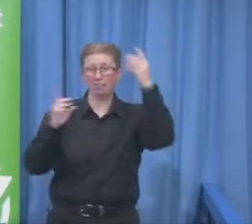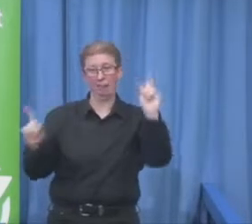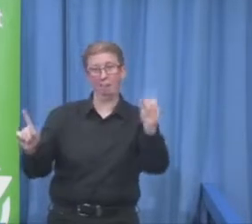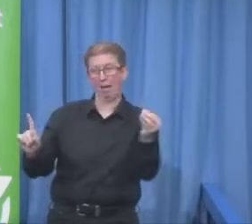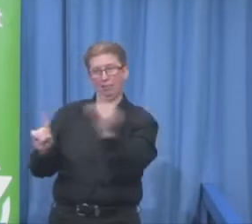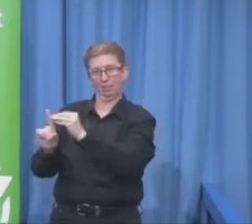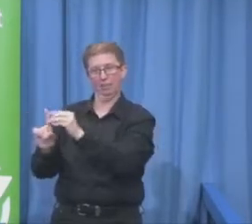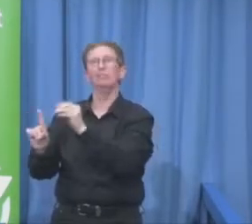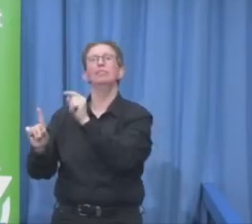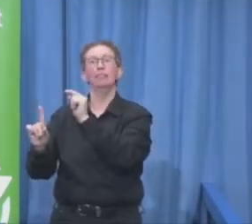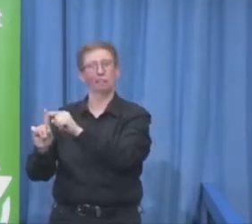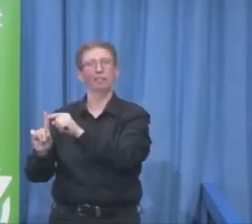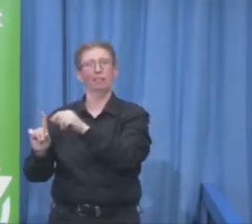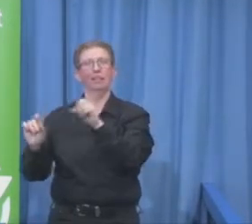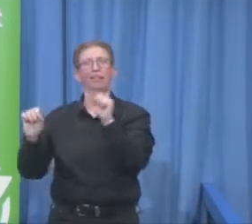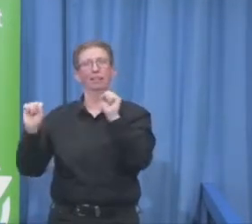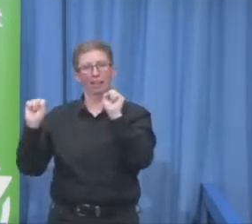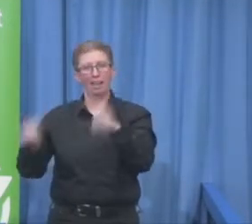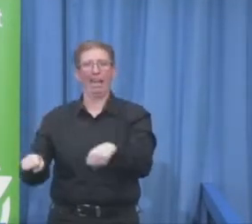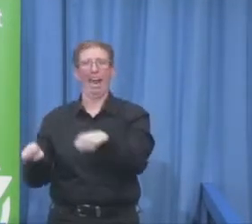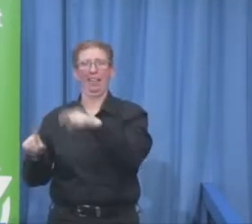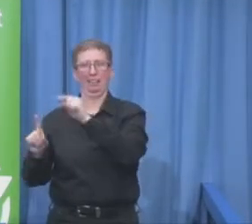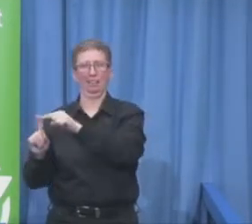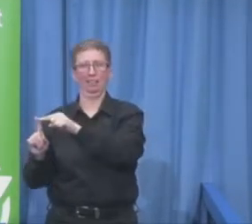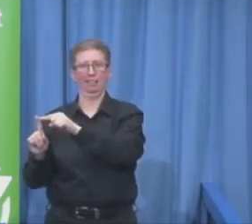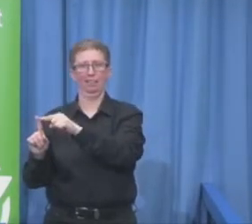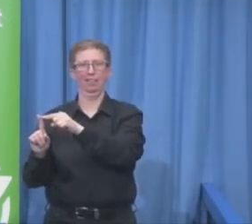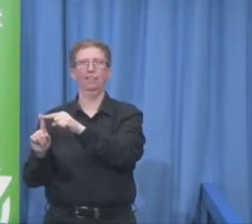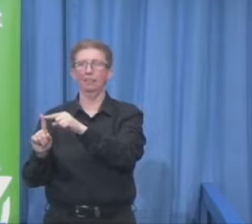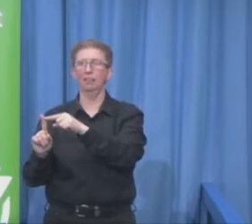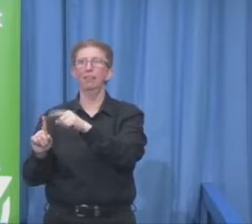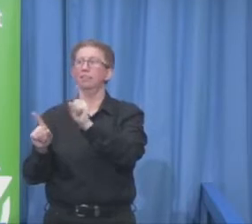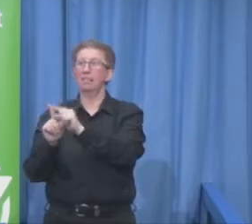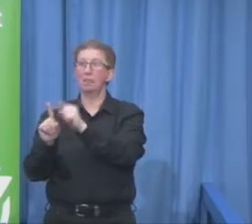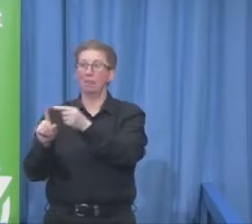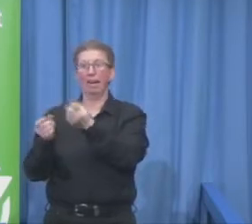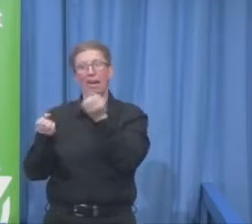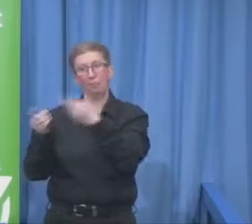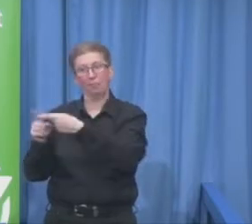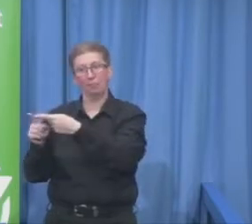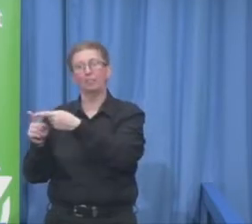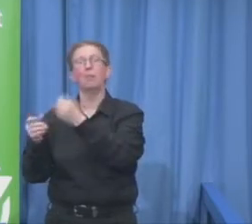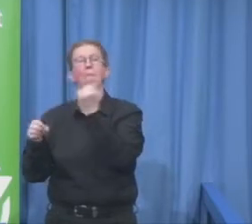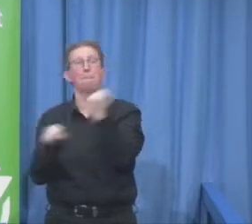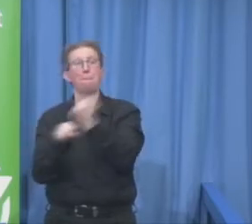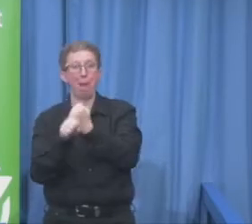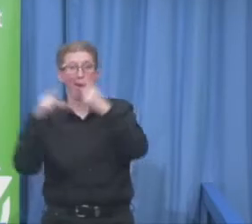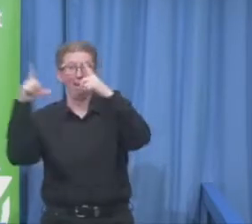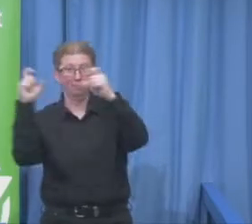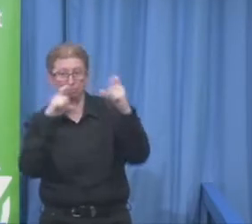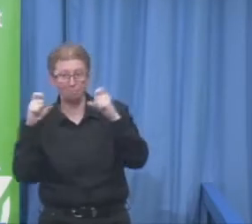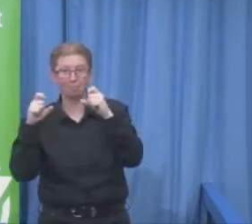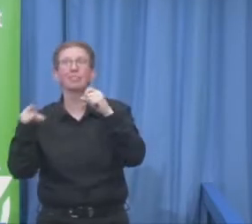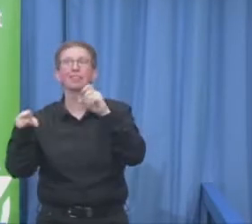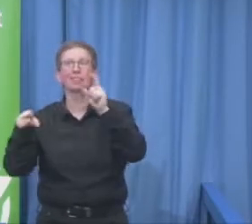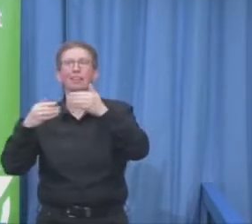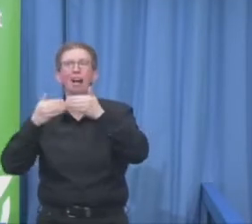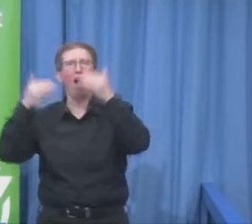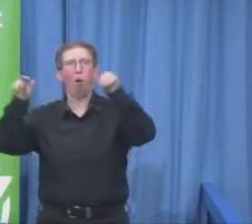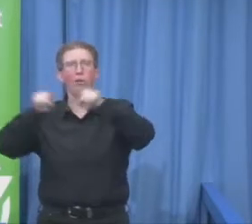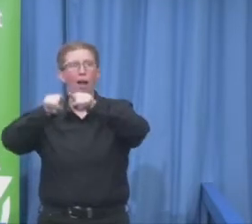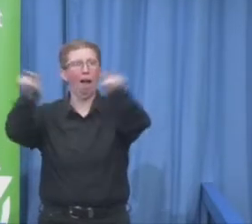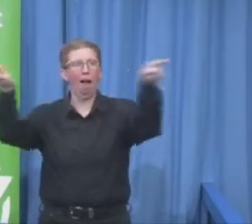do really welcome this project. I do encourage you to come and talk to Joshua, because all of our thinking will help you get this off the ground. Isn't that right?